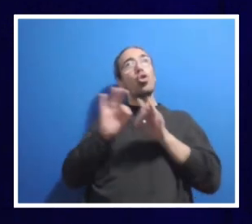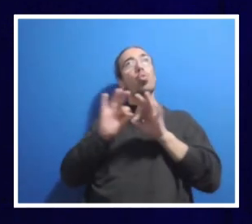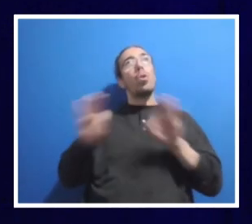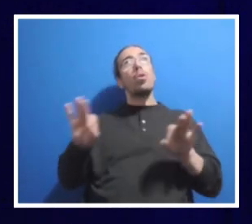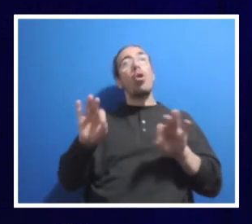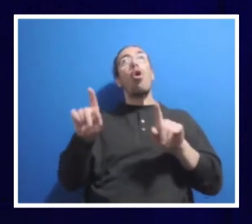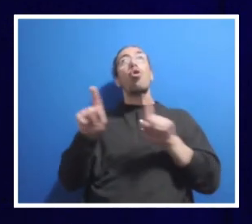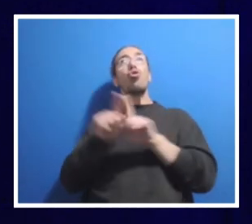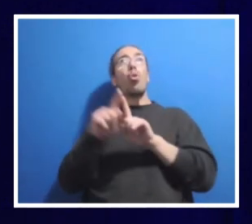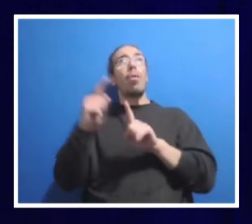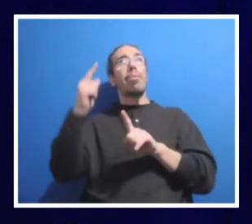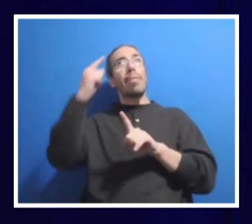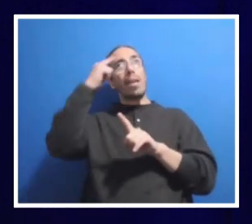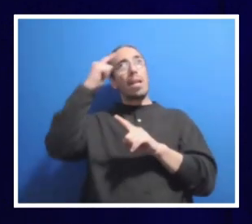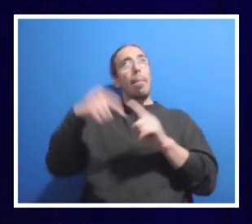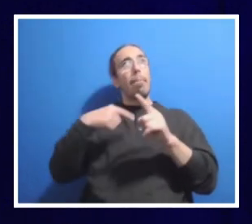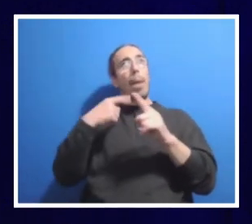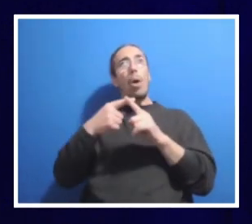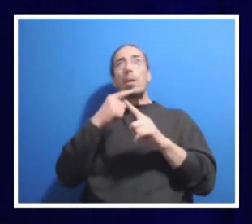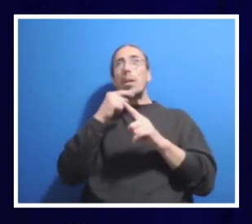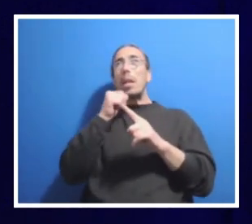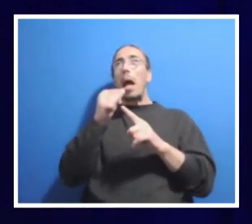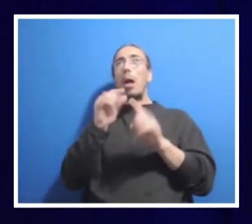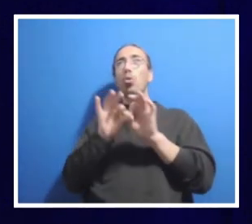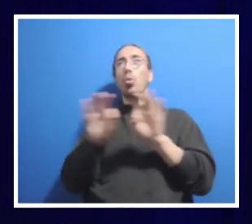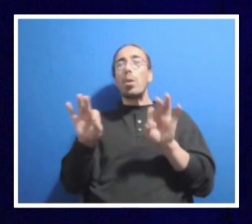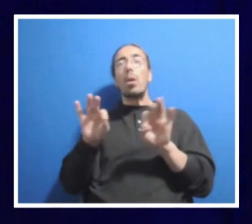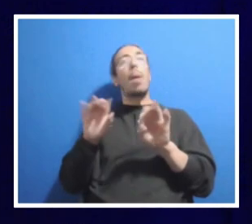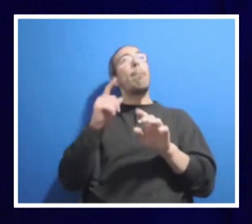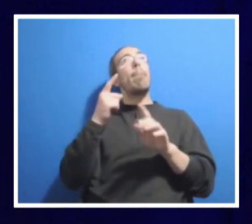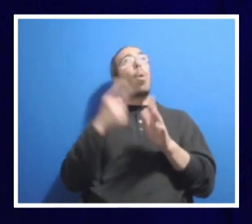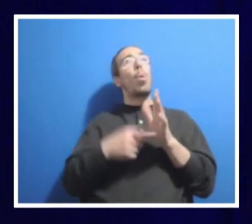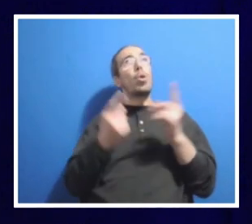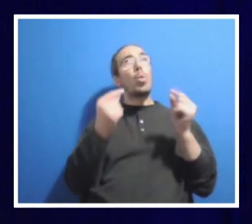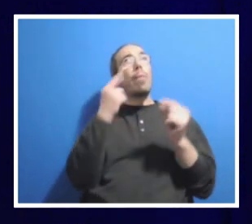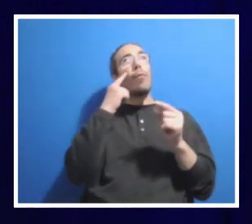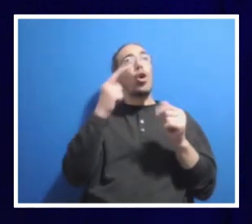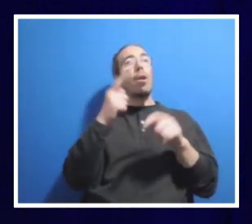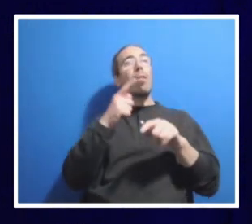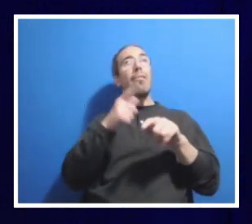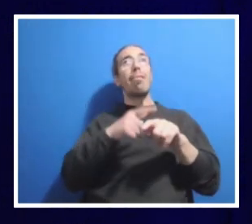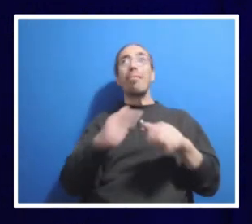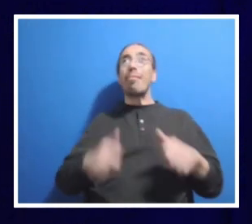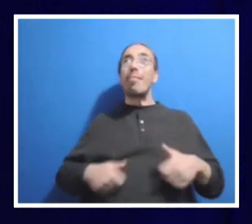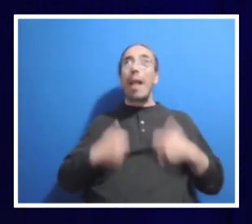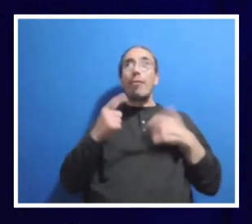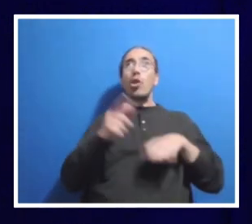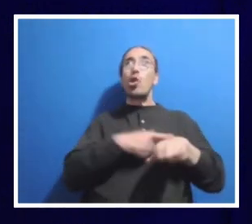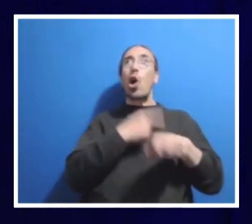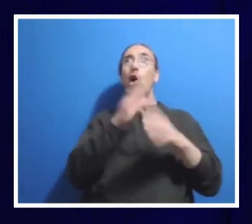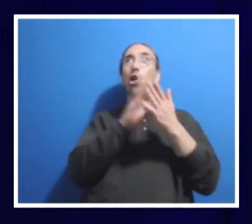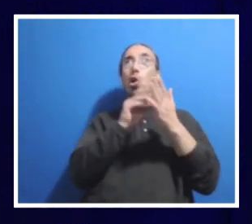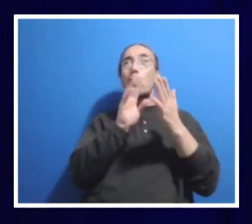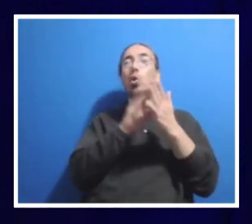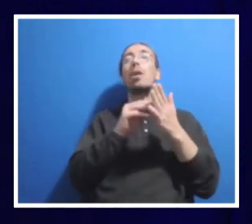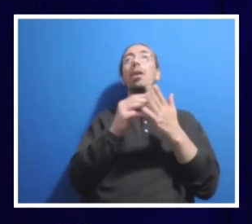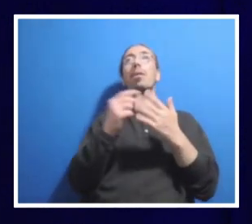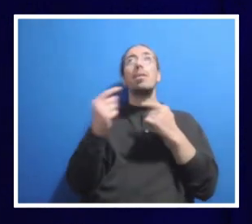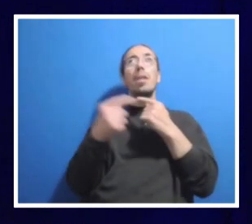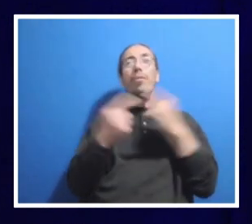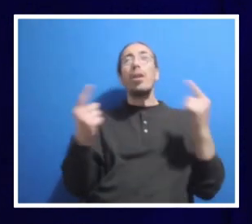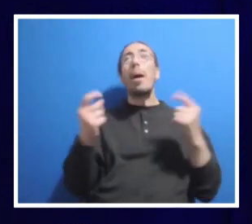It's not just degrees. What are we doing for lifelong learning? So as I said, there's many, many